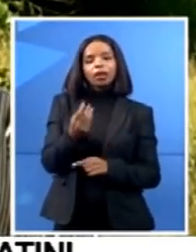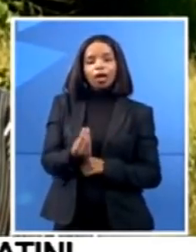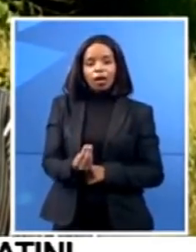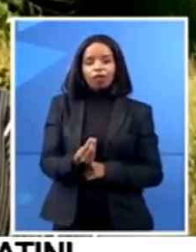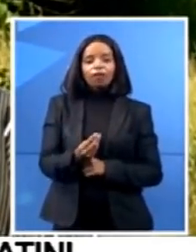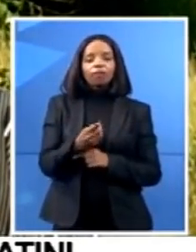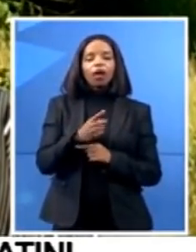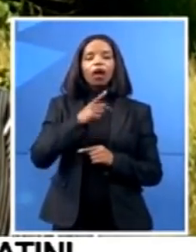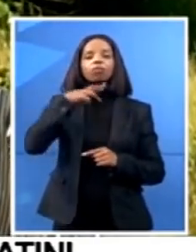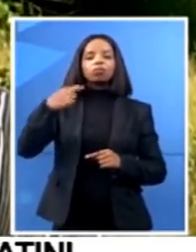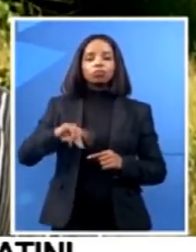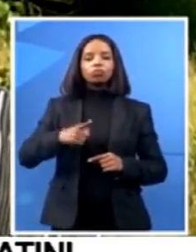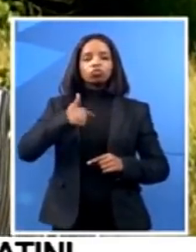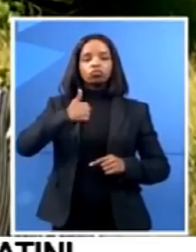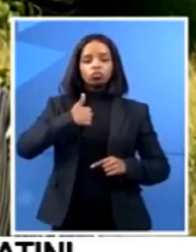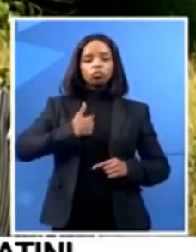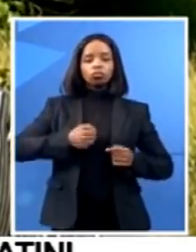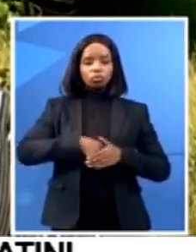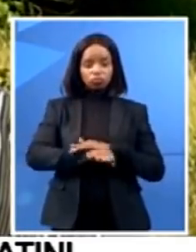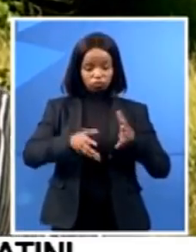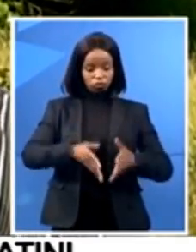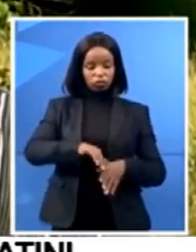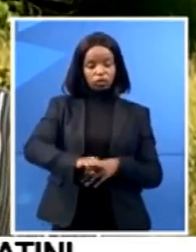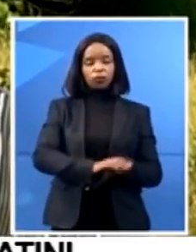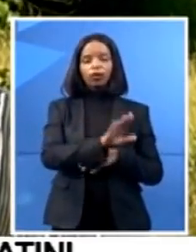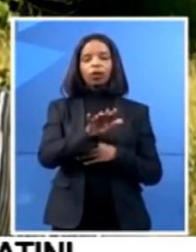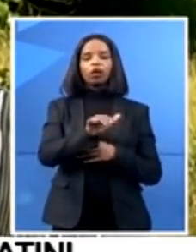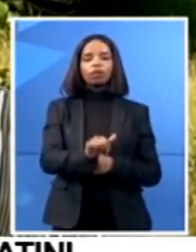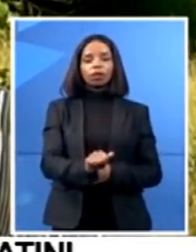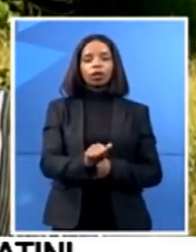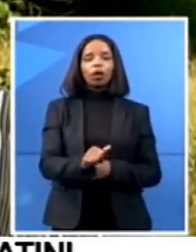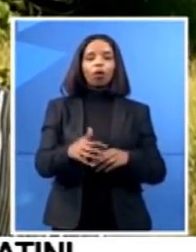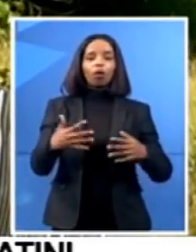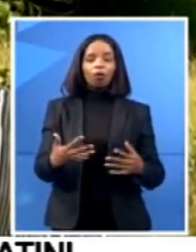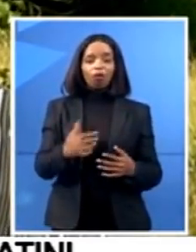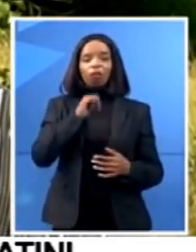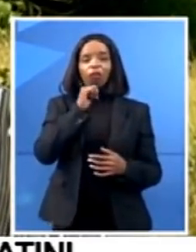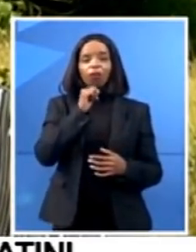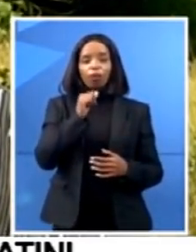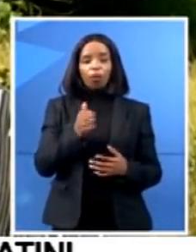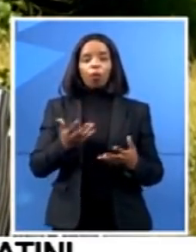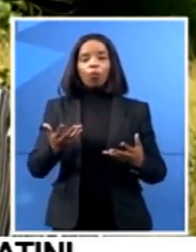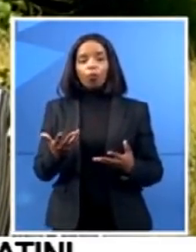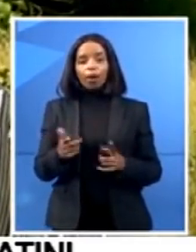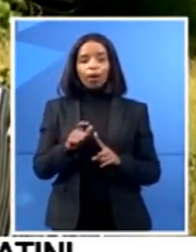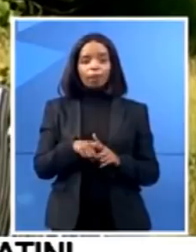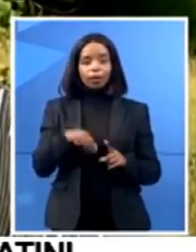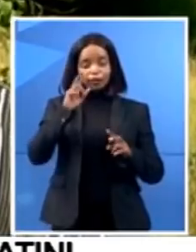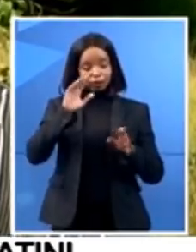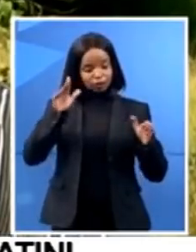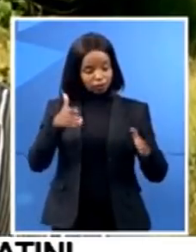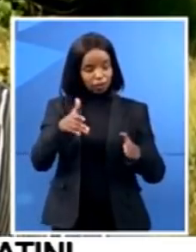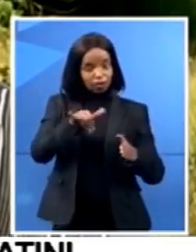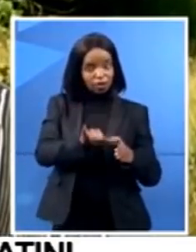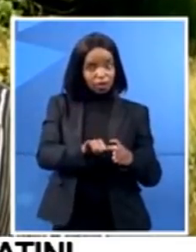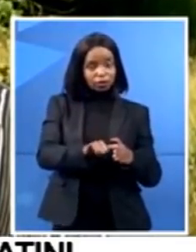and where his or her citizen allegiance is. And therefore, in essence, they reflect the